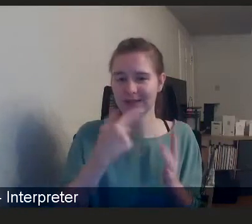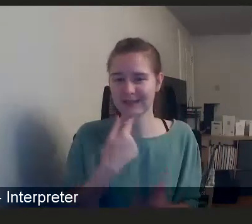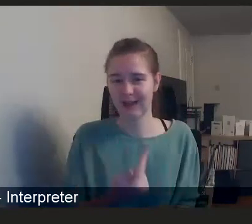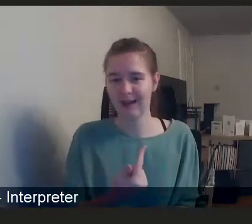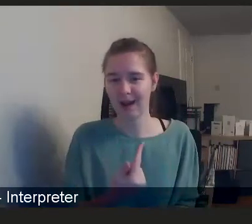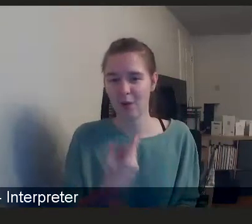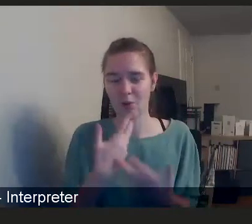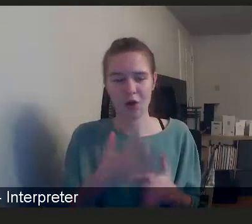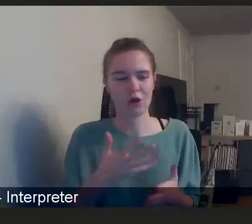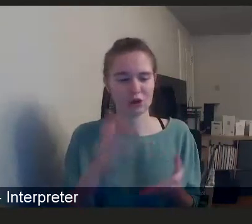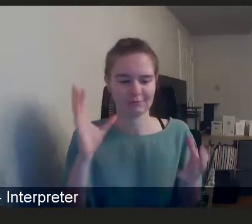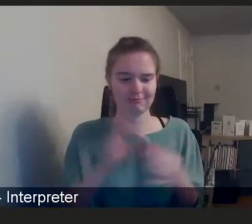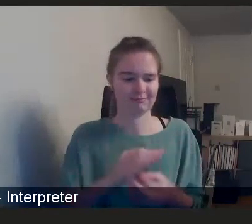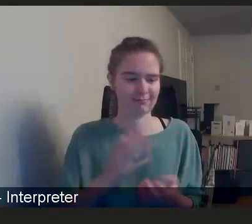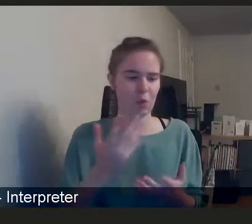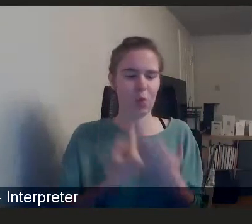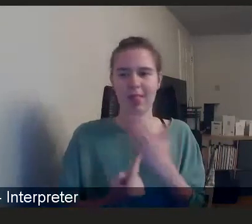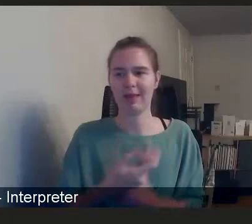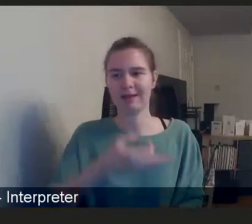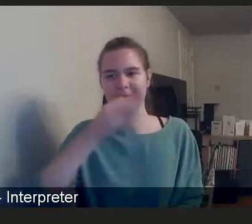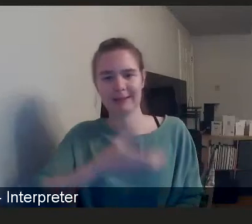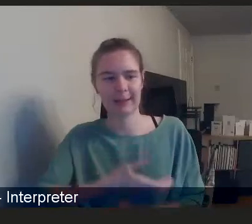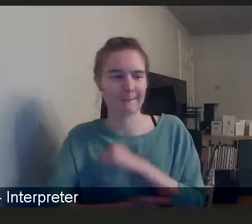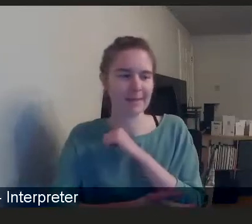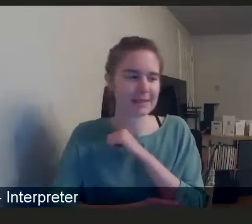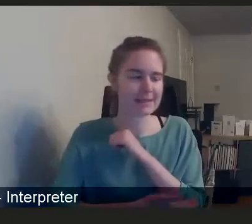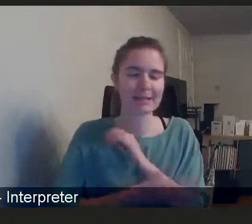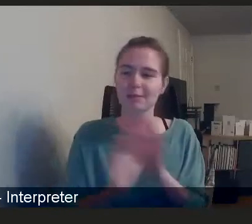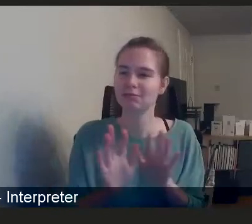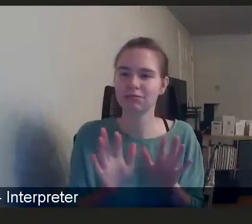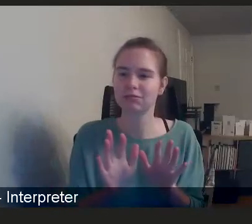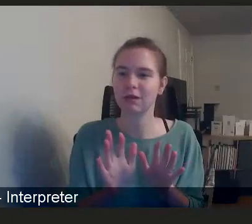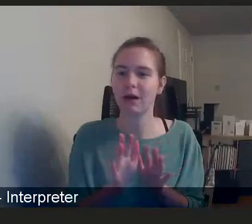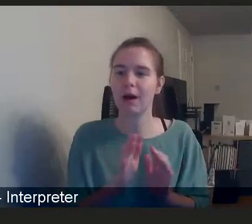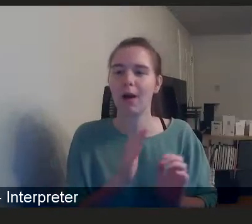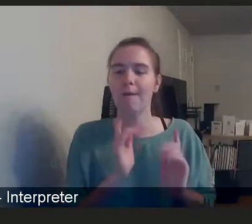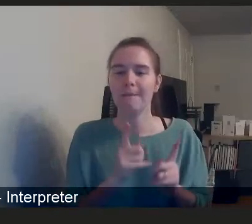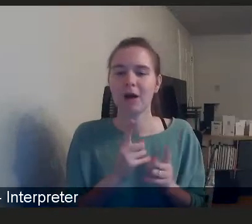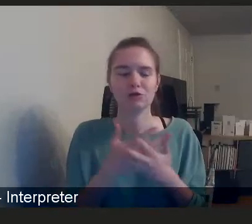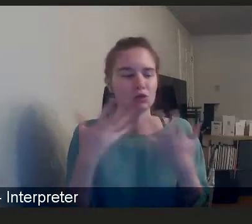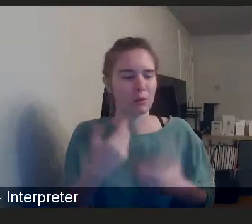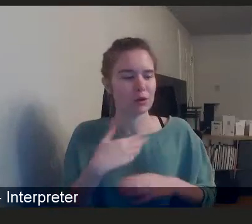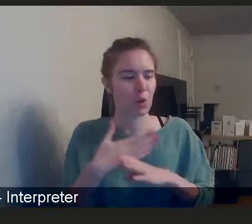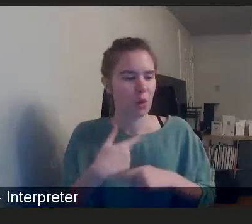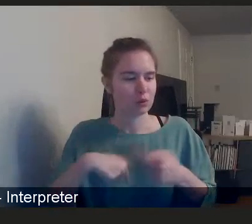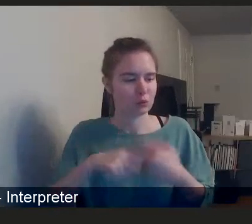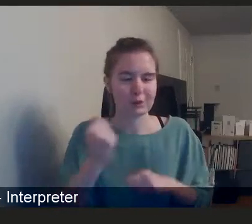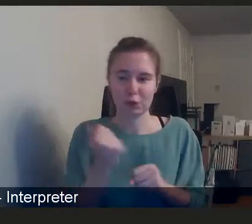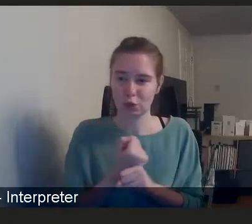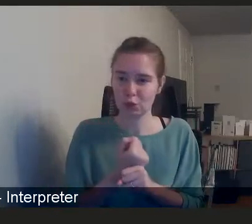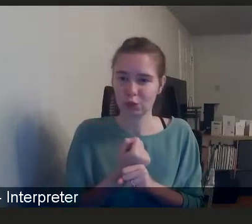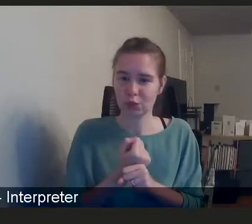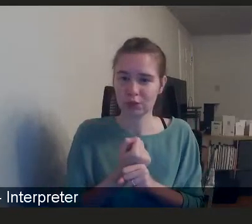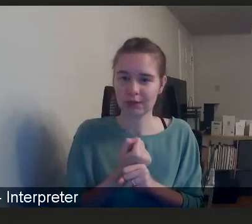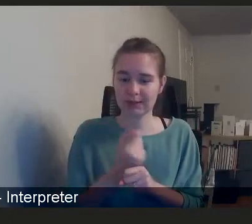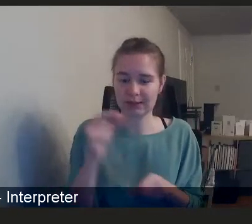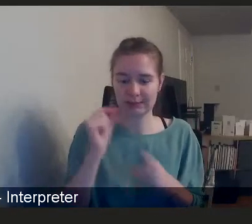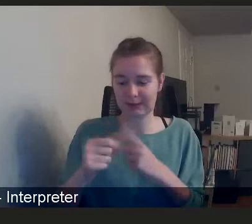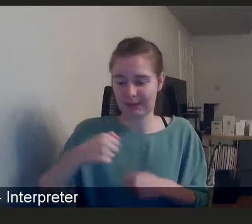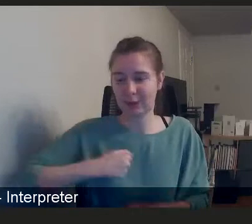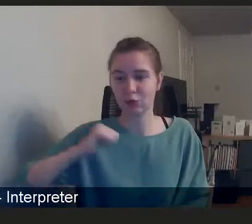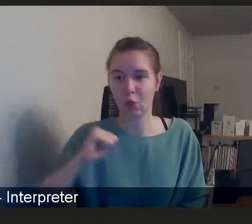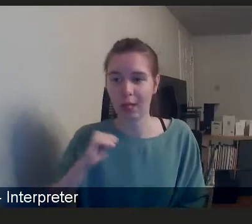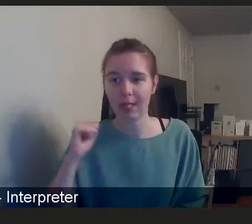cups of tea. And and yet so much of the work we do, particularly in Scotland with